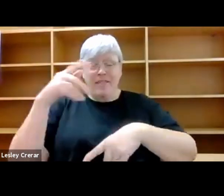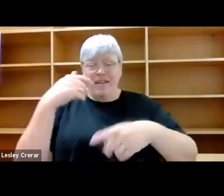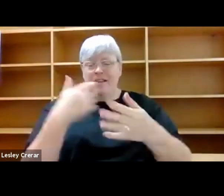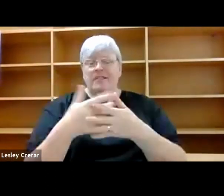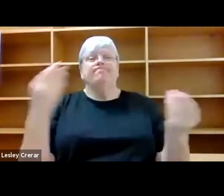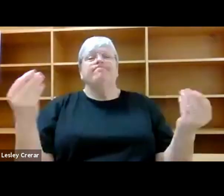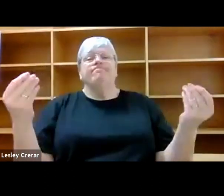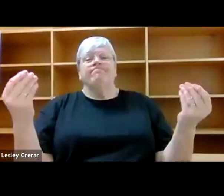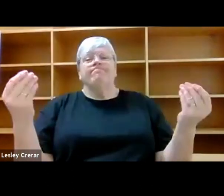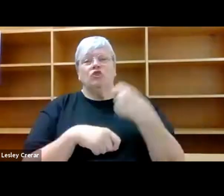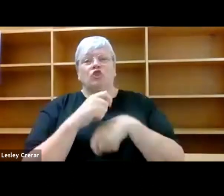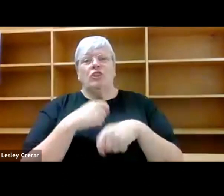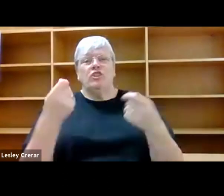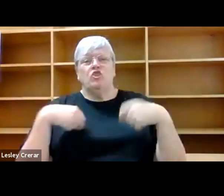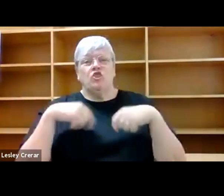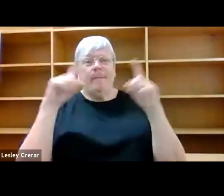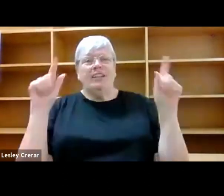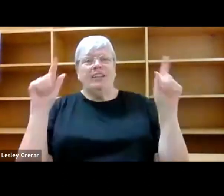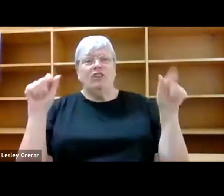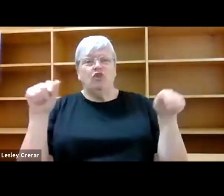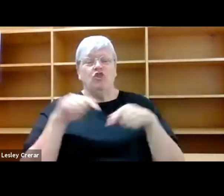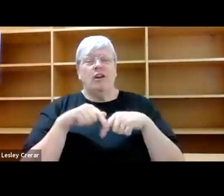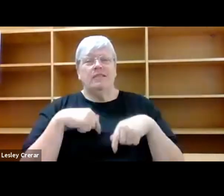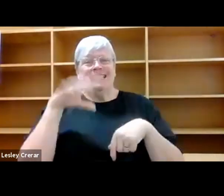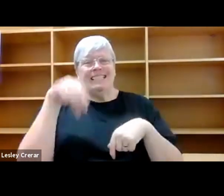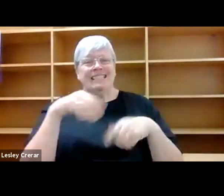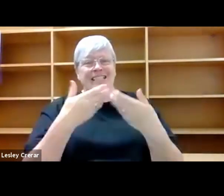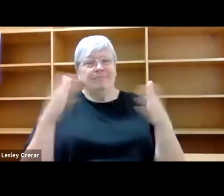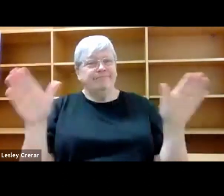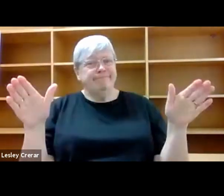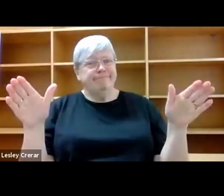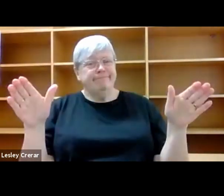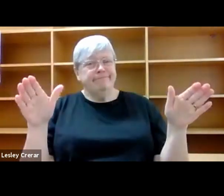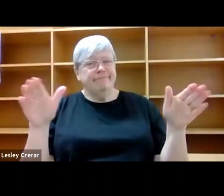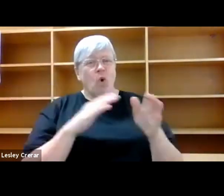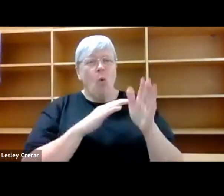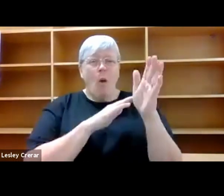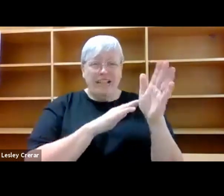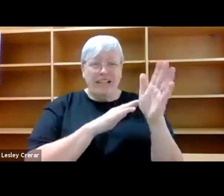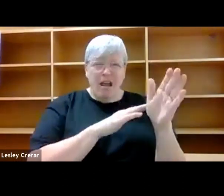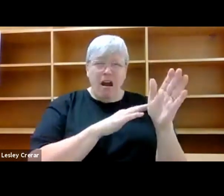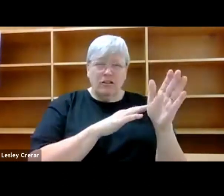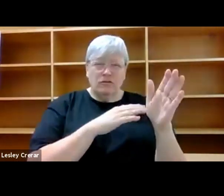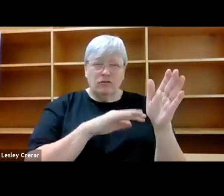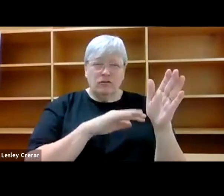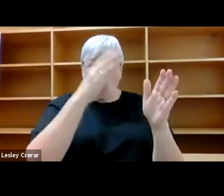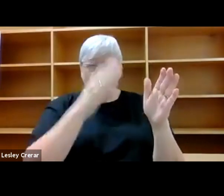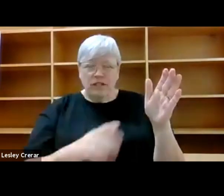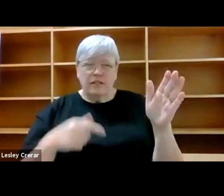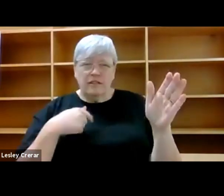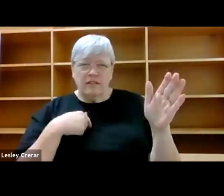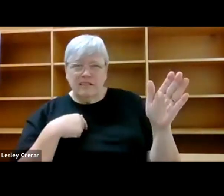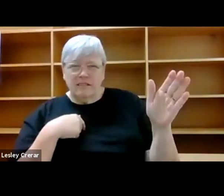picture. I found a city unfolding from the flatlands on the western coast. A web of wilting concrete apartment